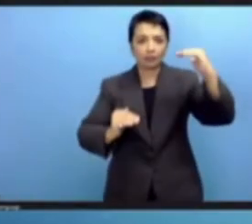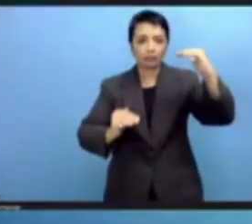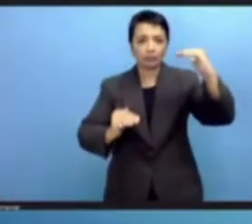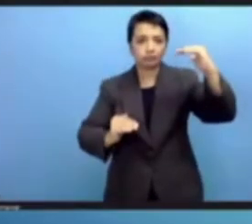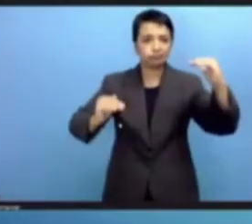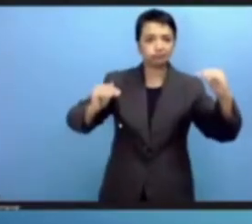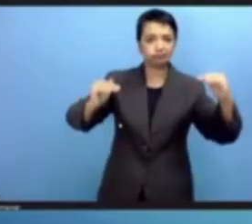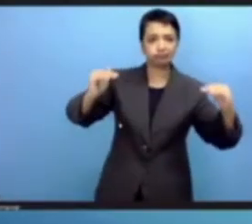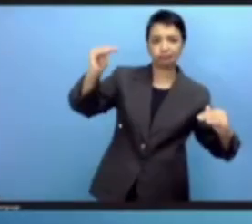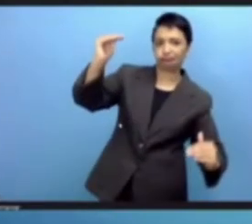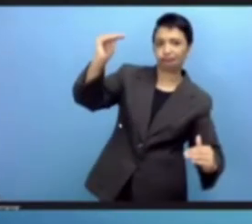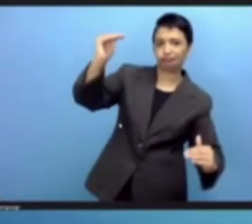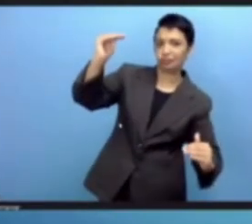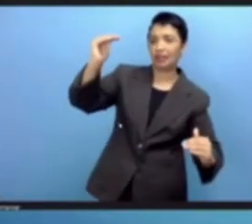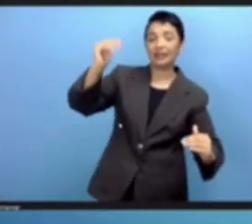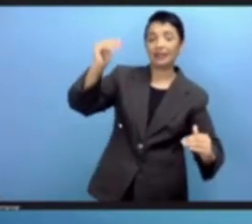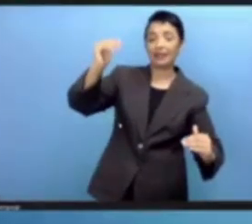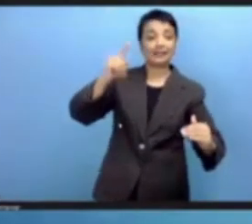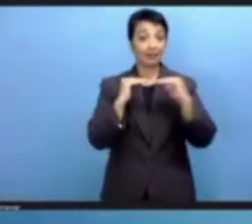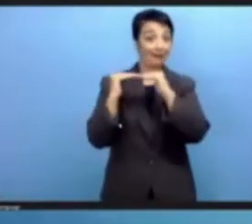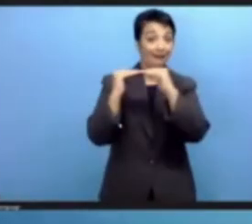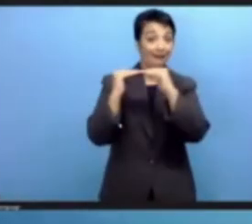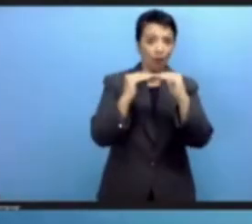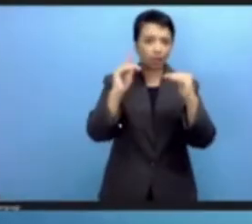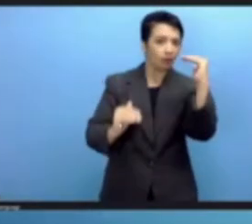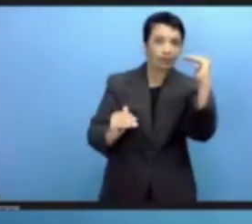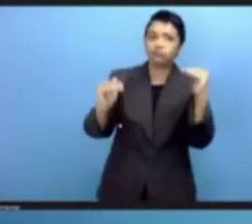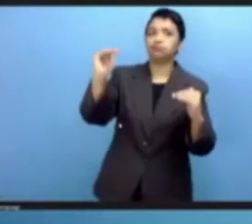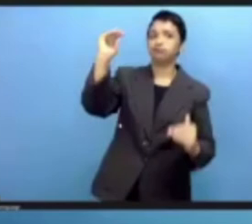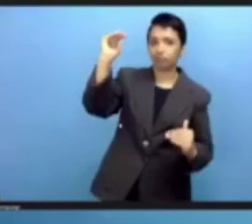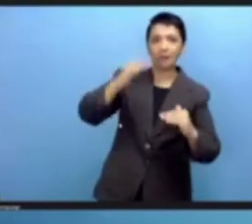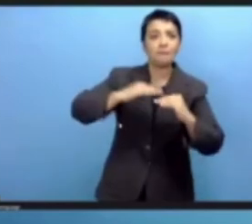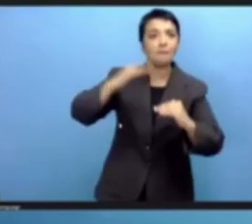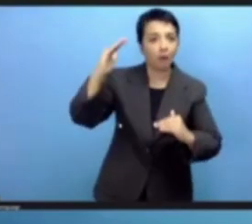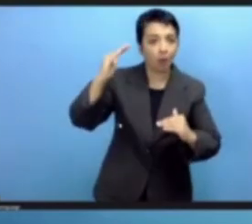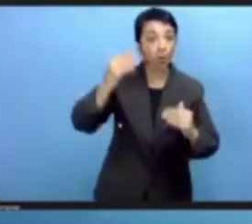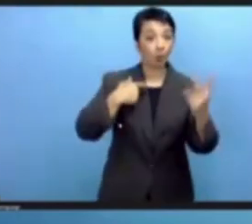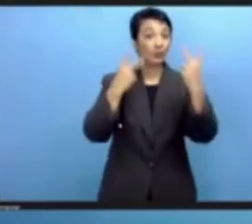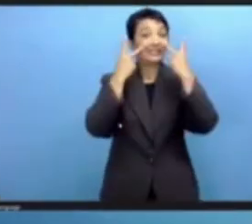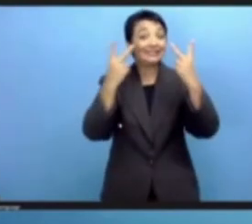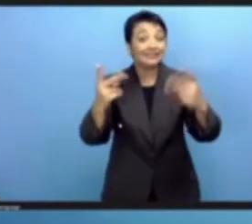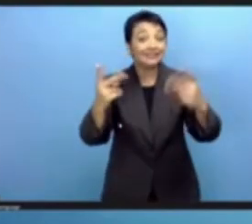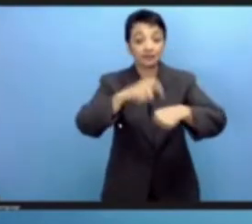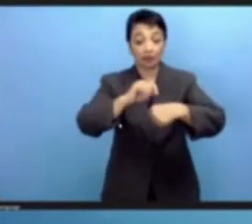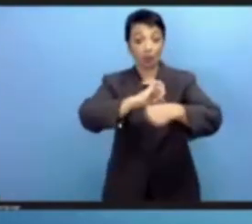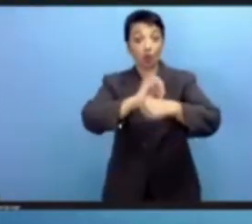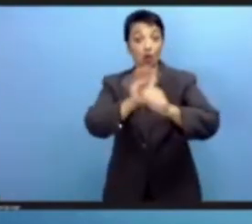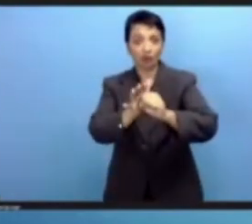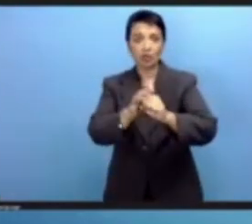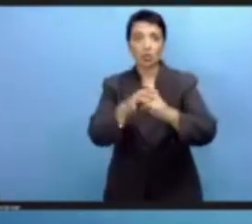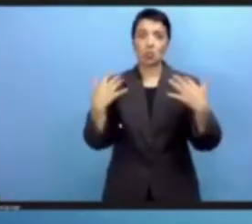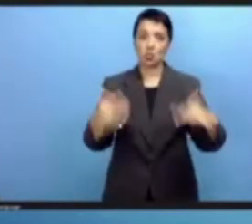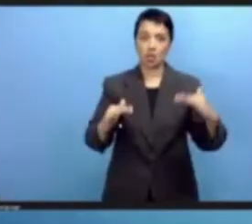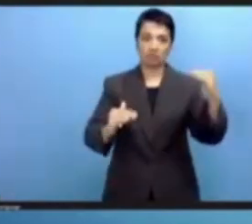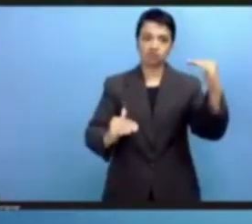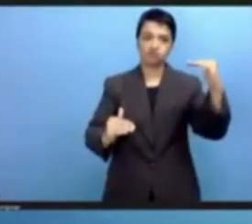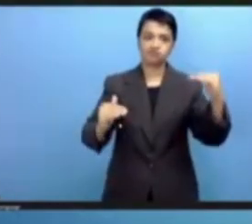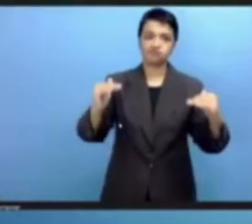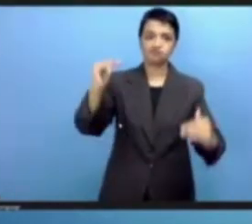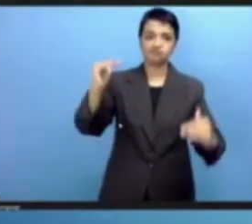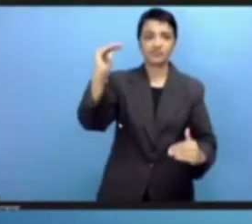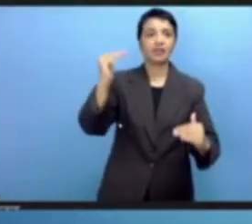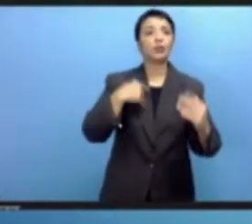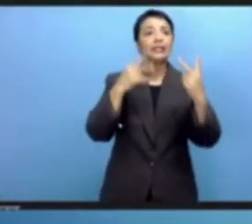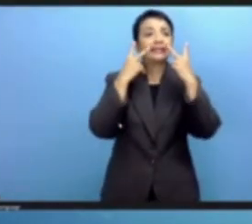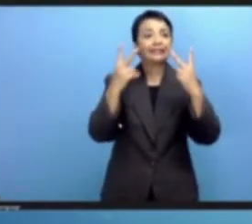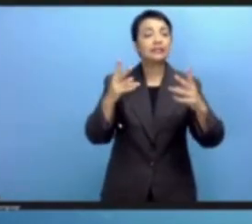inequalities, and this became evidence during the pandemic, when a small part of the global population could continue their